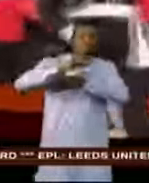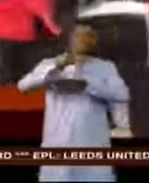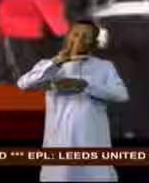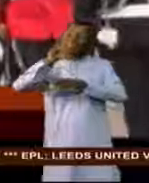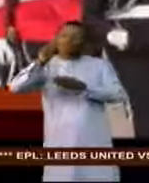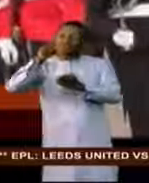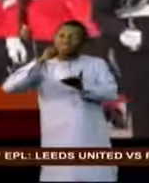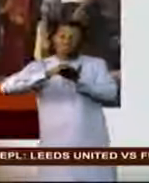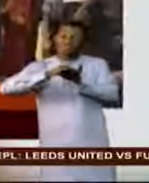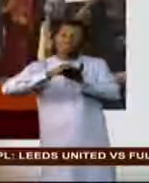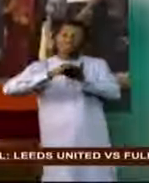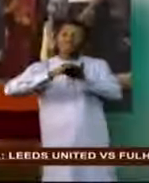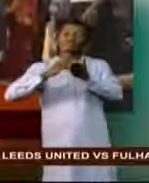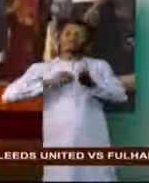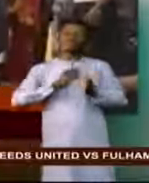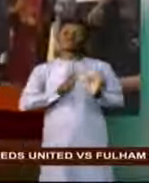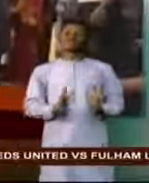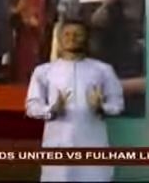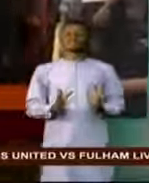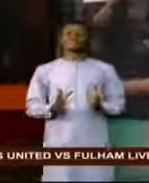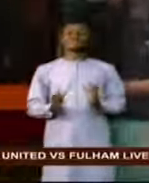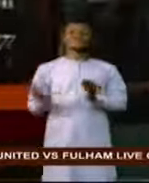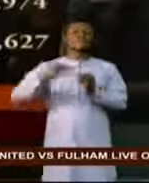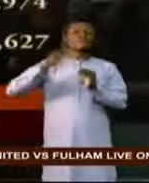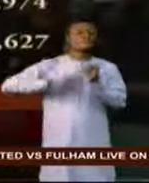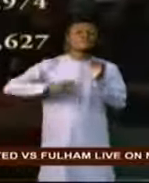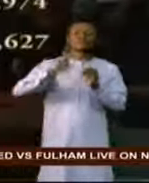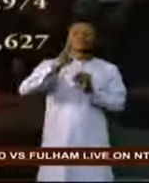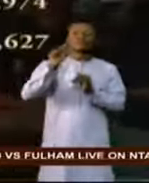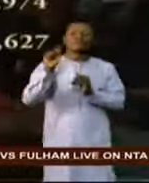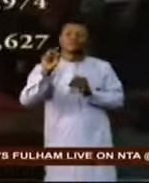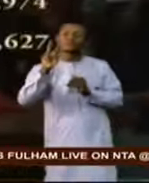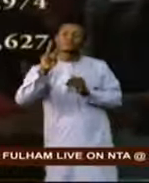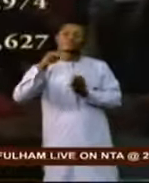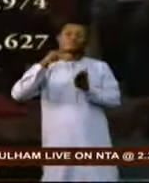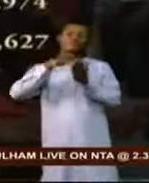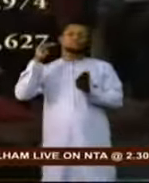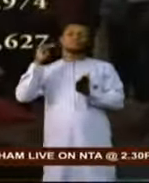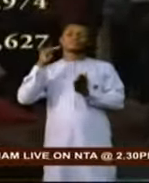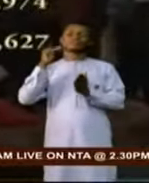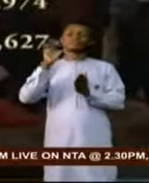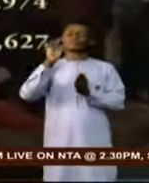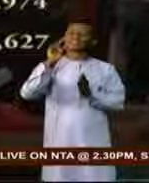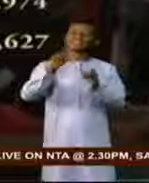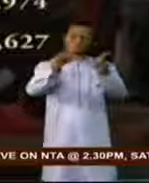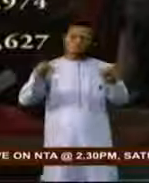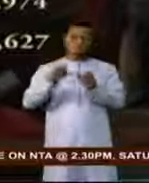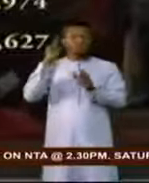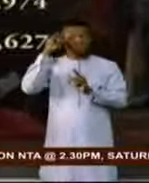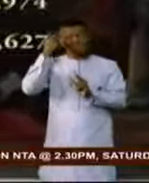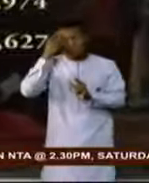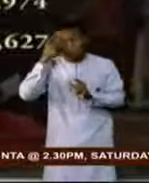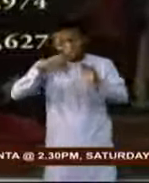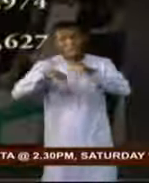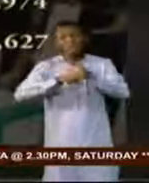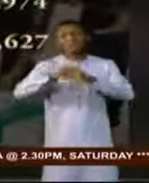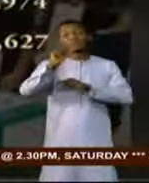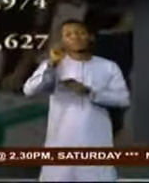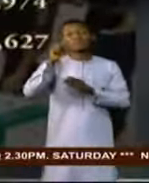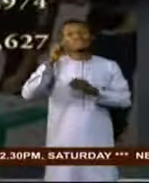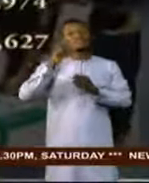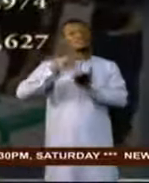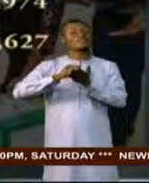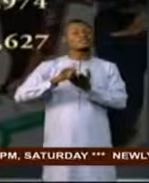,000 personnel, more than 2.2 million voters, 18 local government areas and above 20,000 staff.